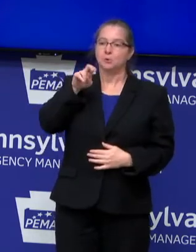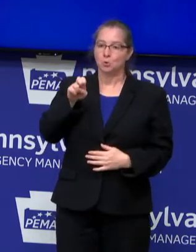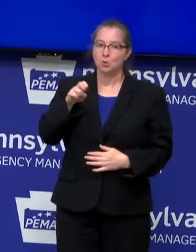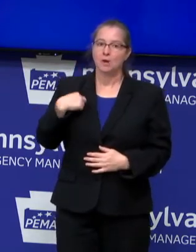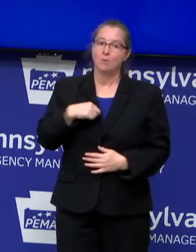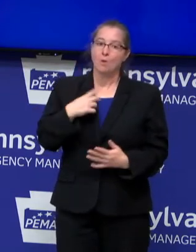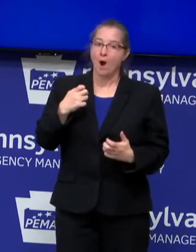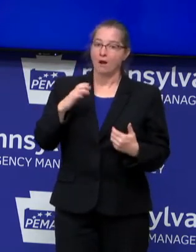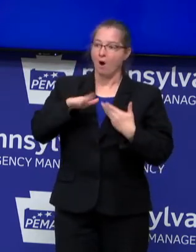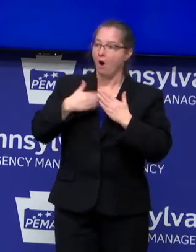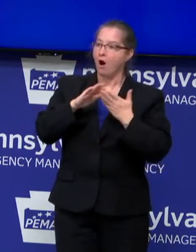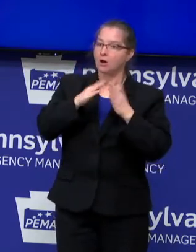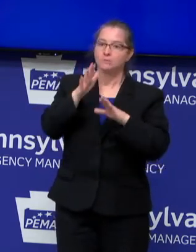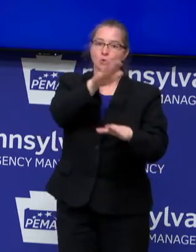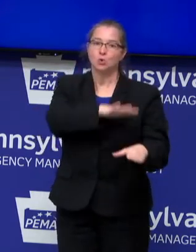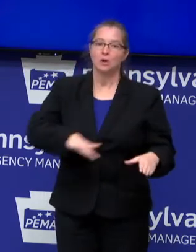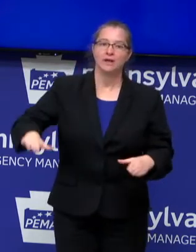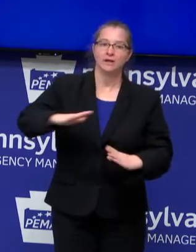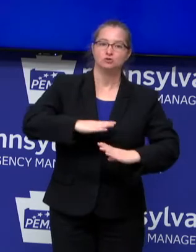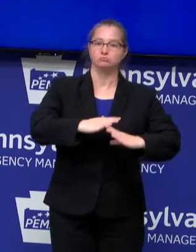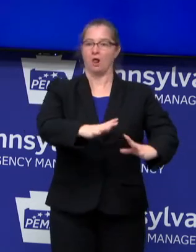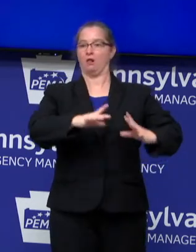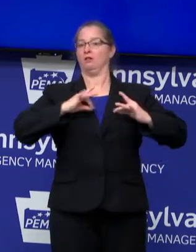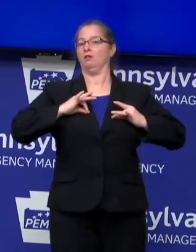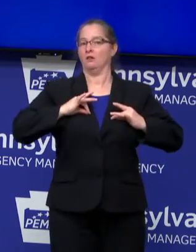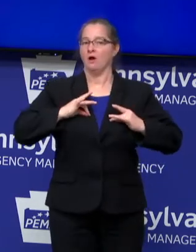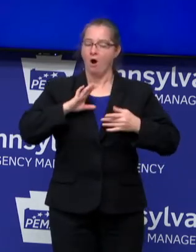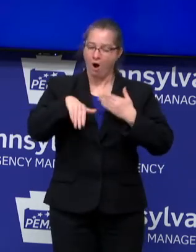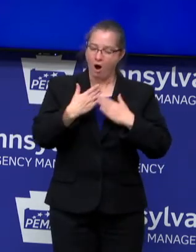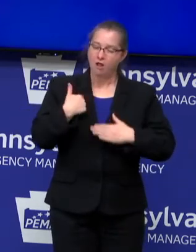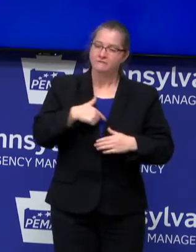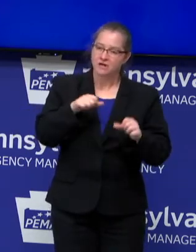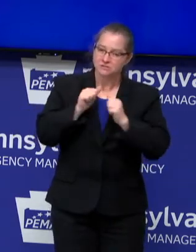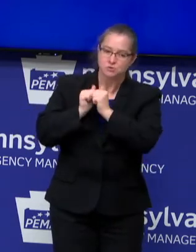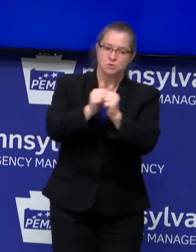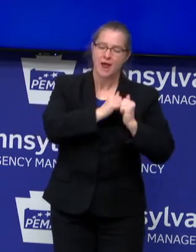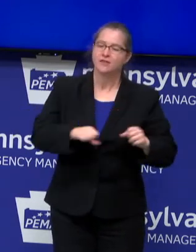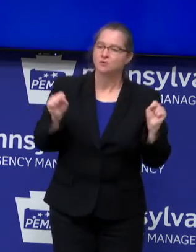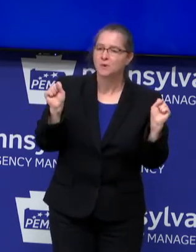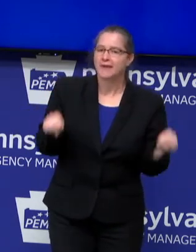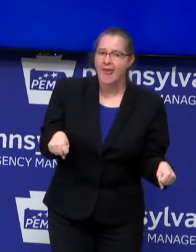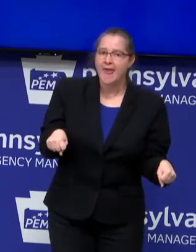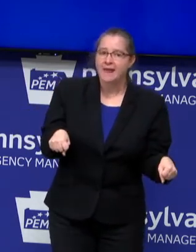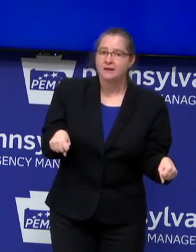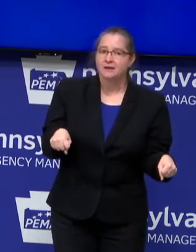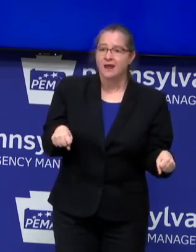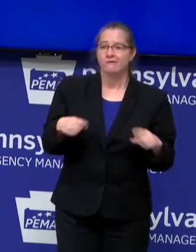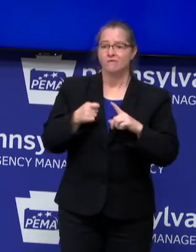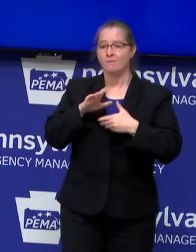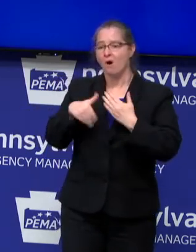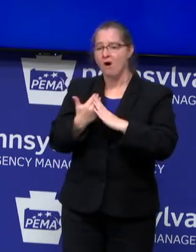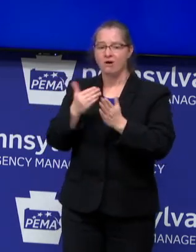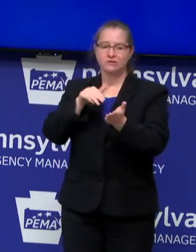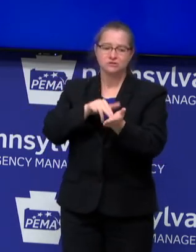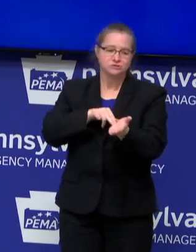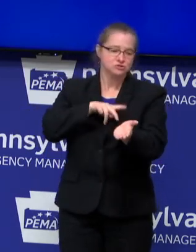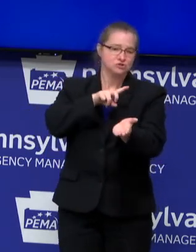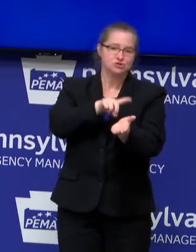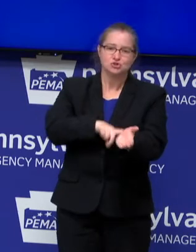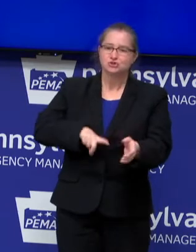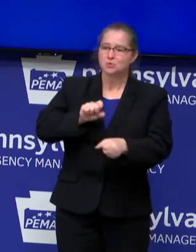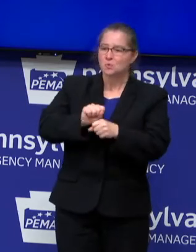produce community immunity. All of us together can do that, you know, on behalf of healthcare workers who are working